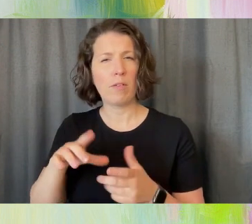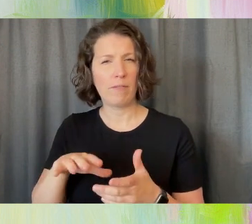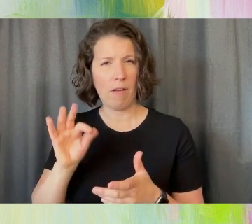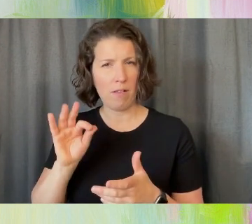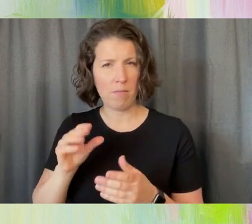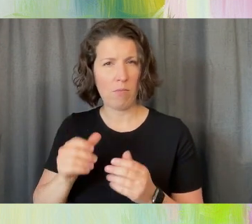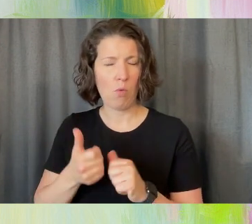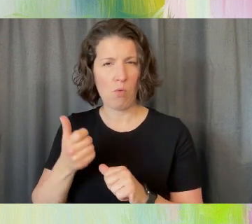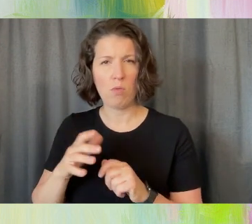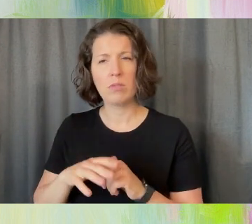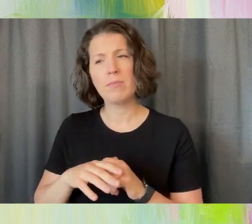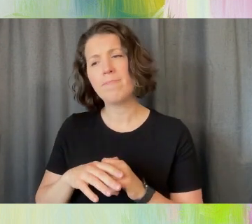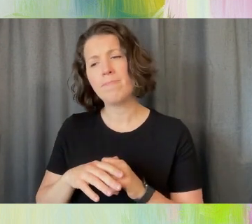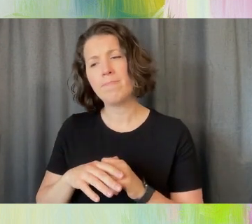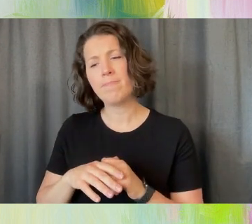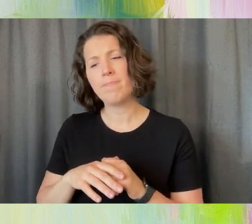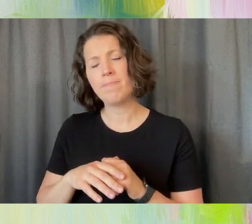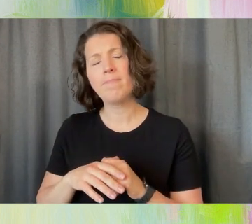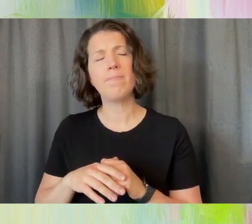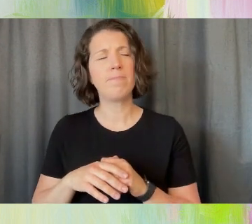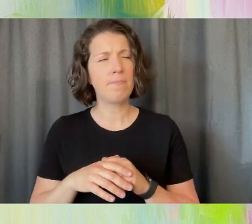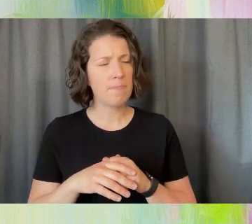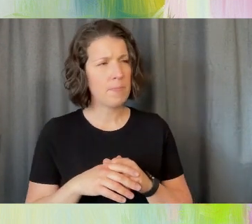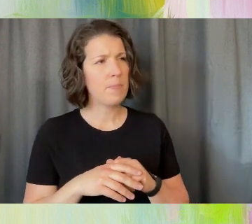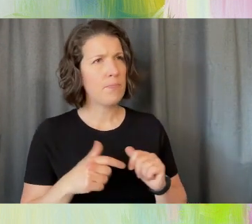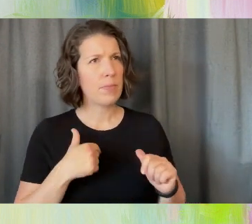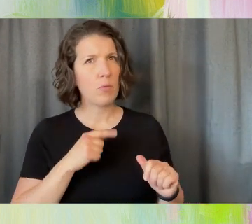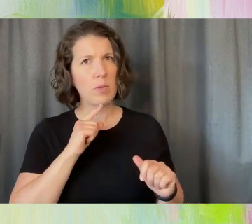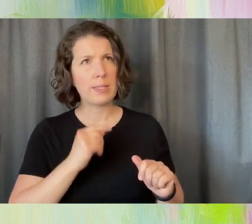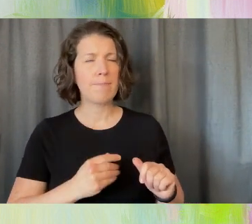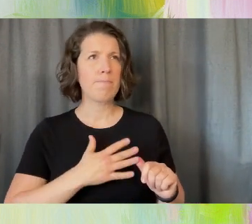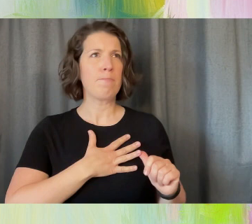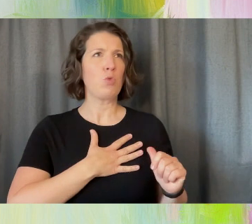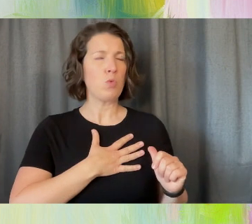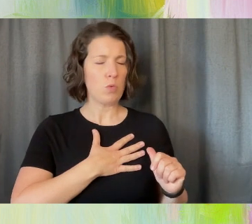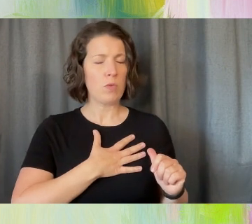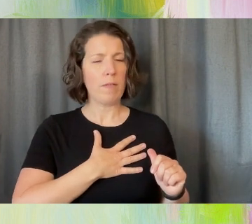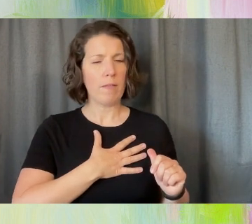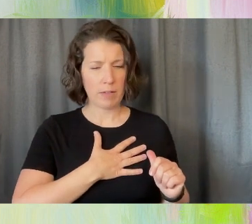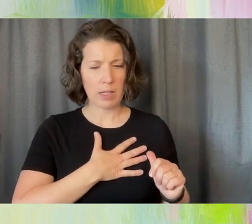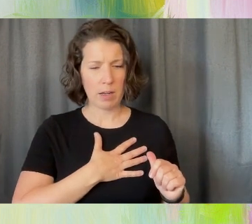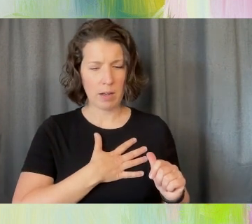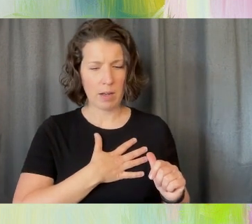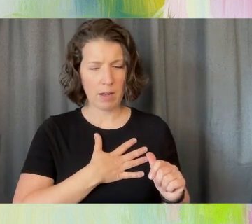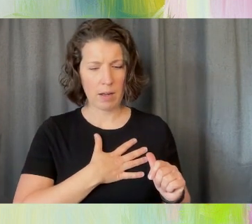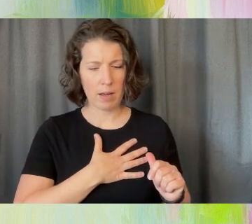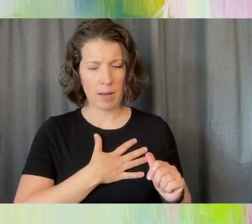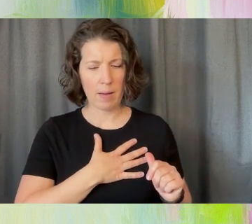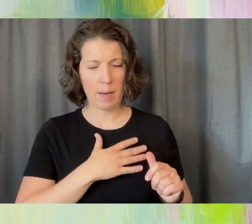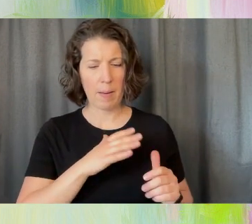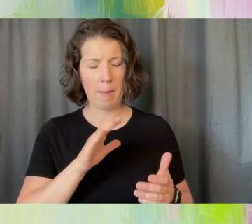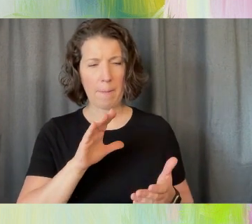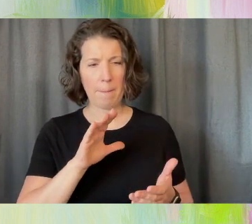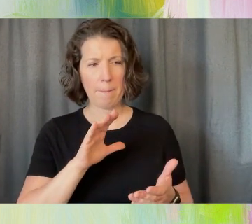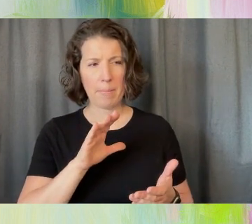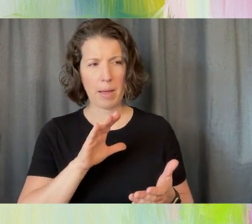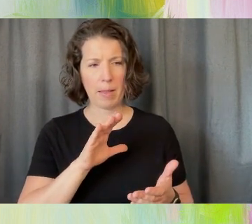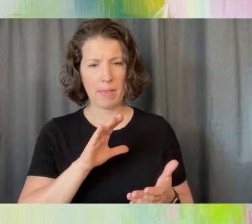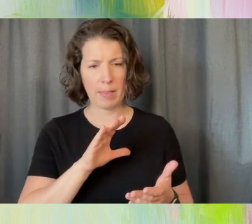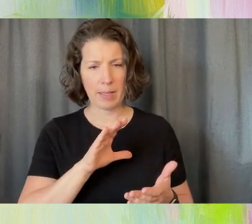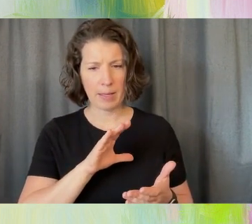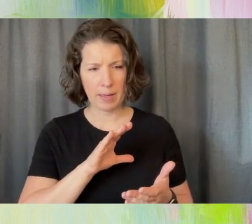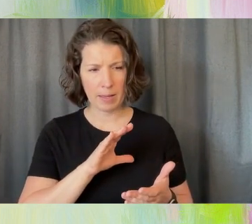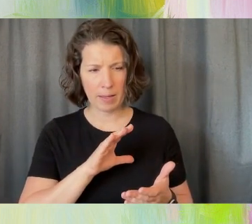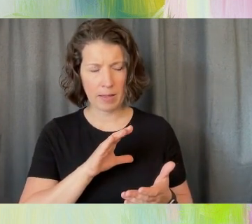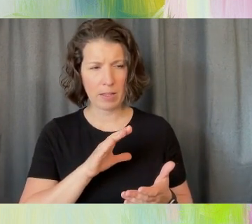I was very moved by the amount of suffering that they were going through. And yet they